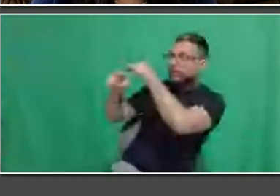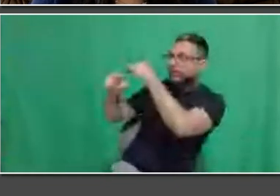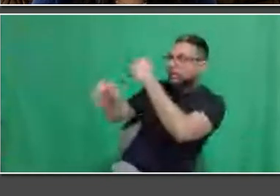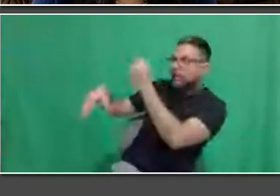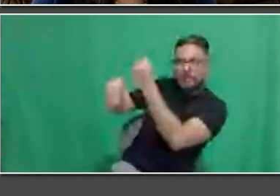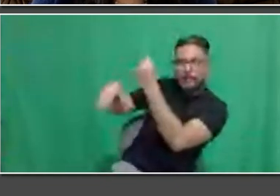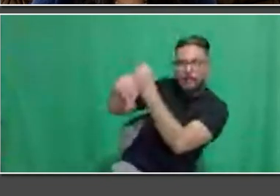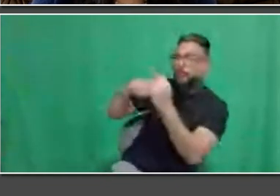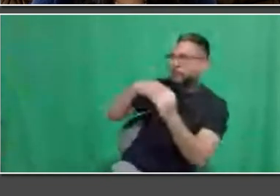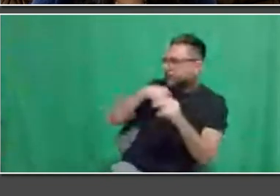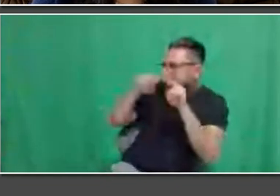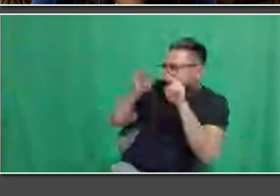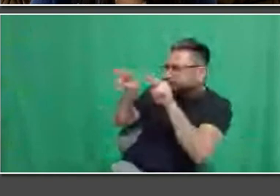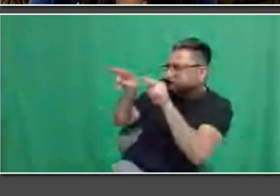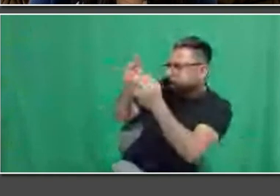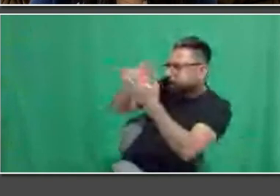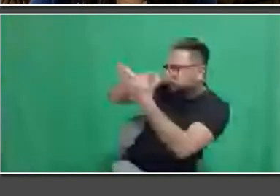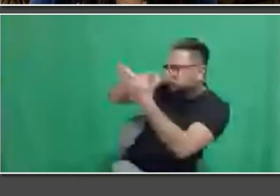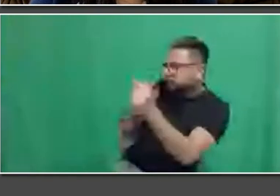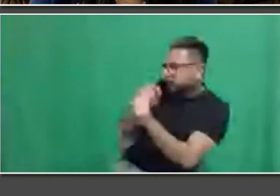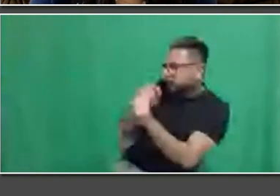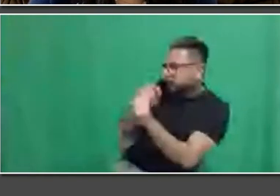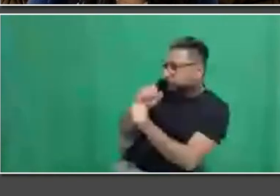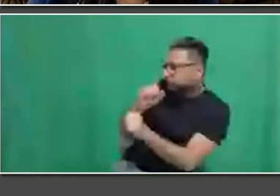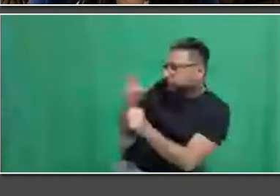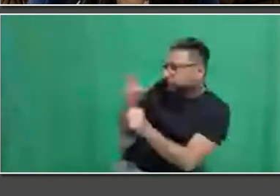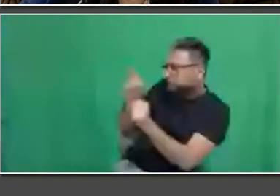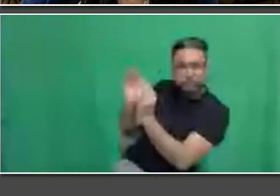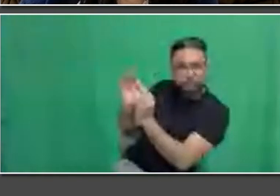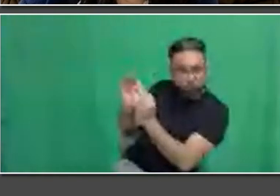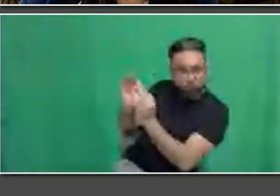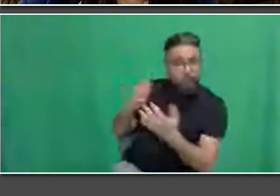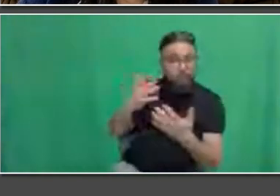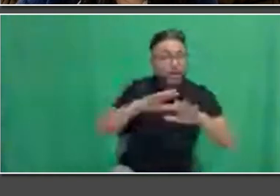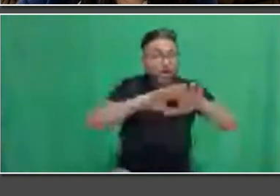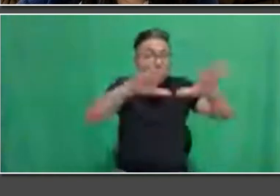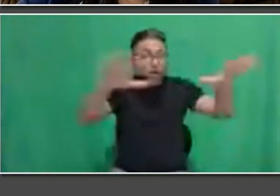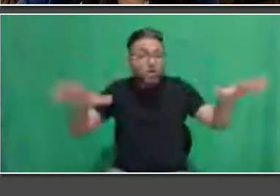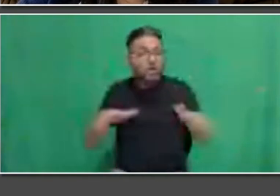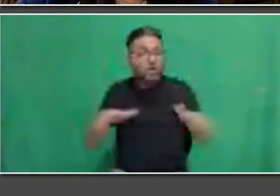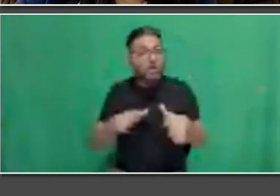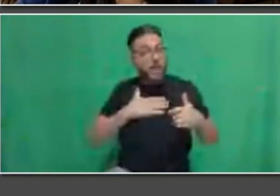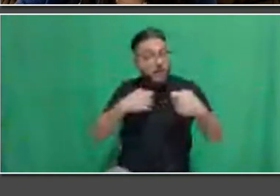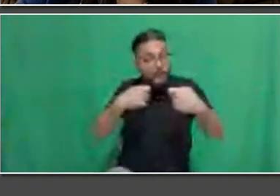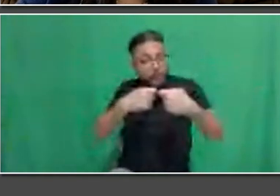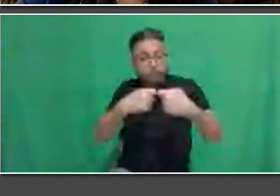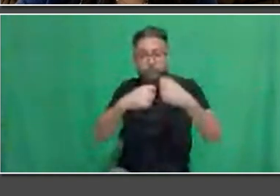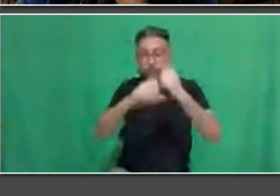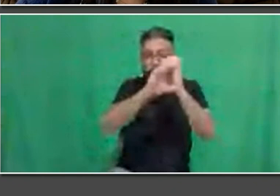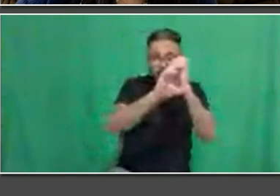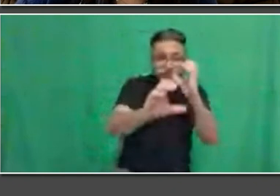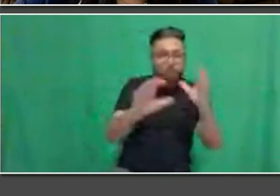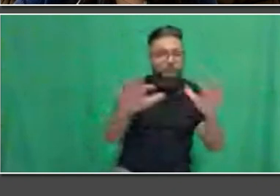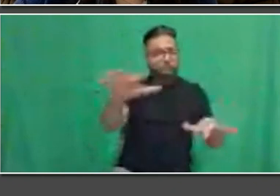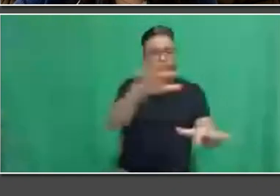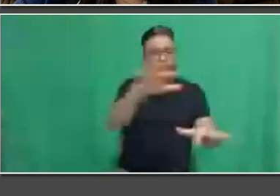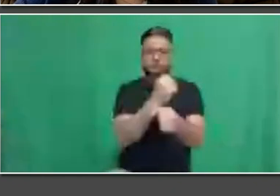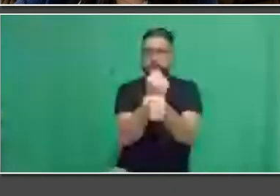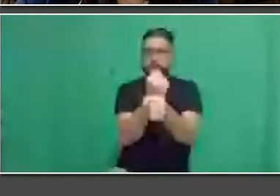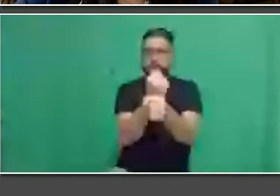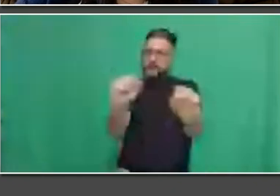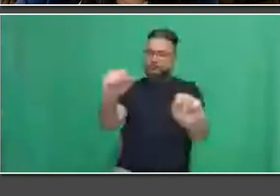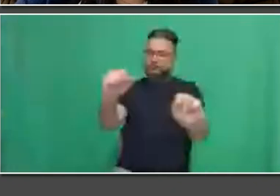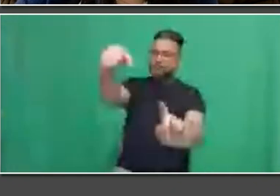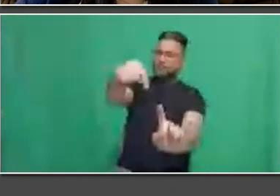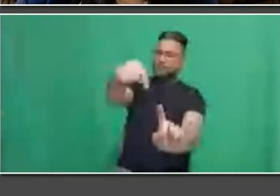structurally safe and sound. Keeping all underground utilities and sewers working is absolutely vital, not